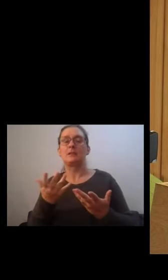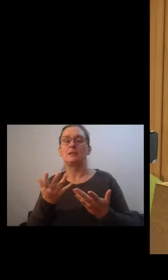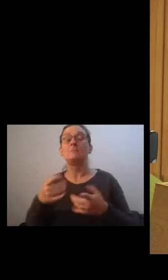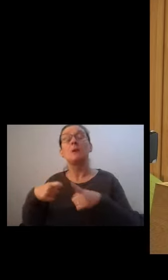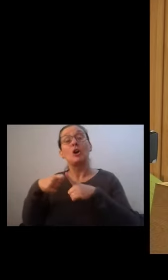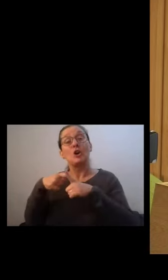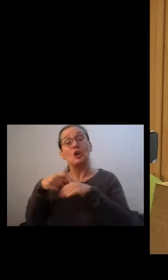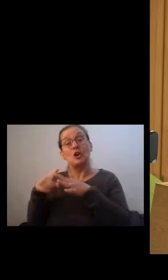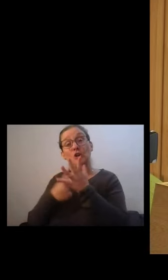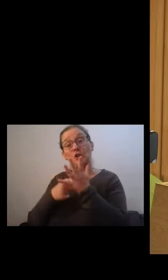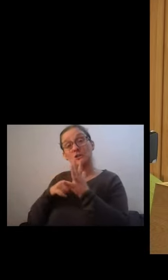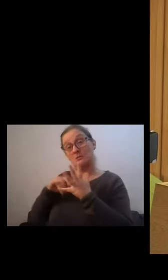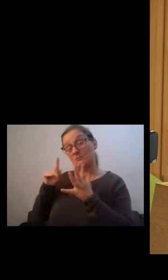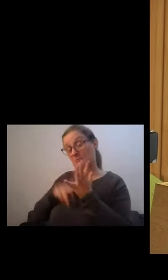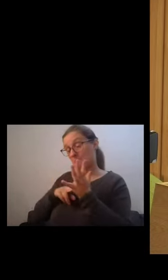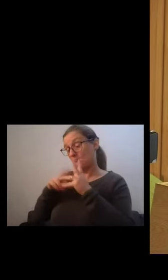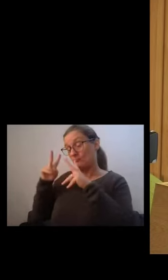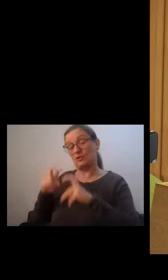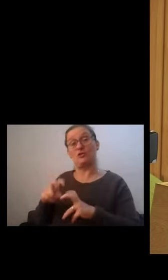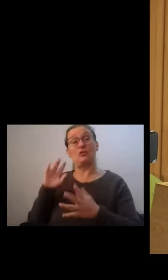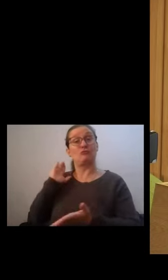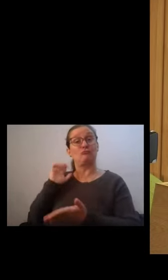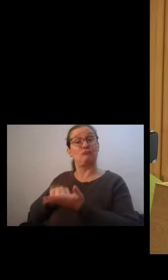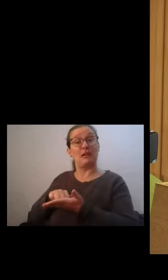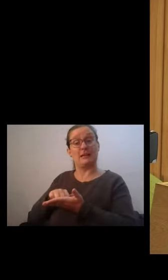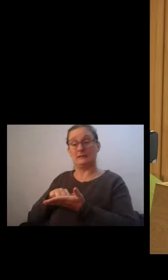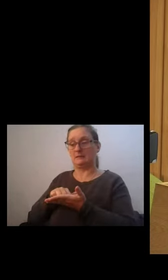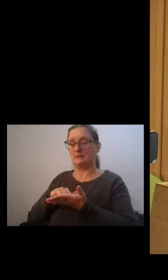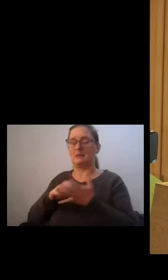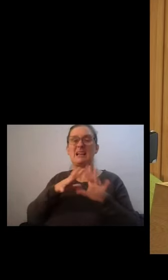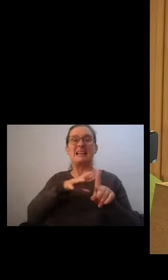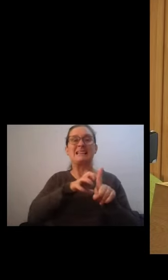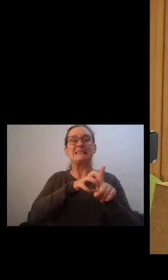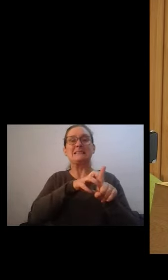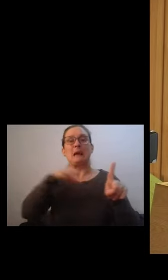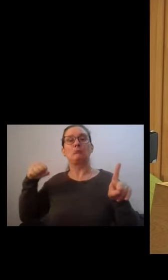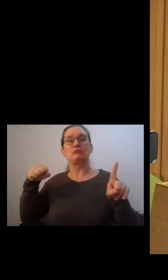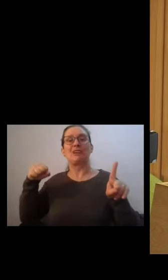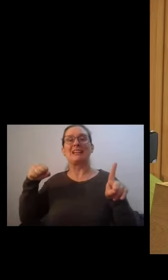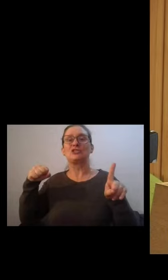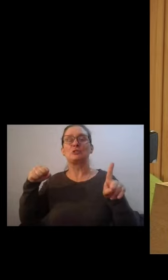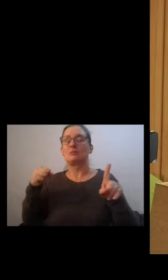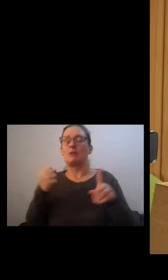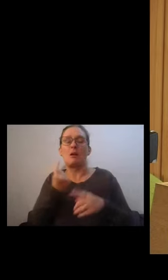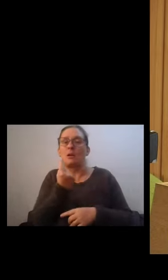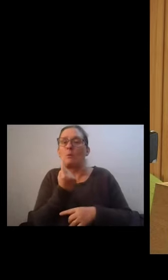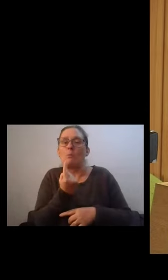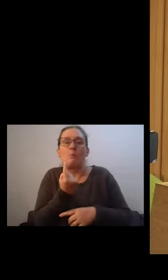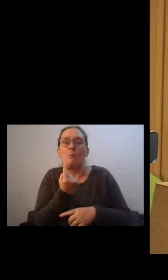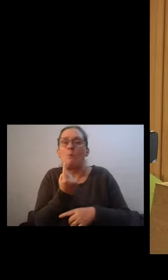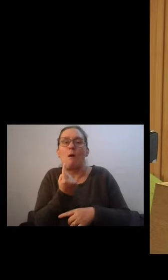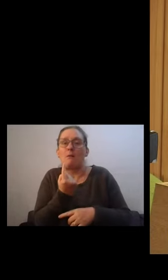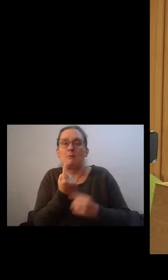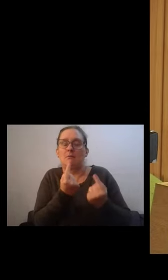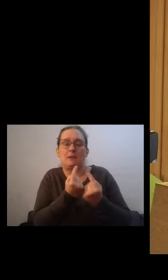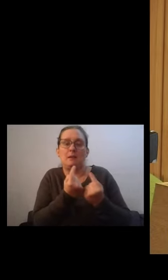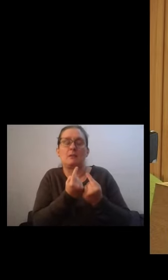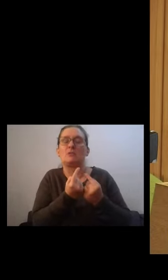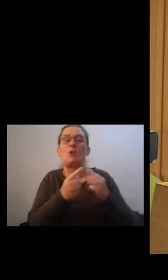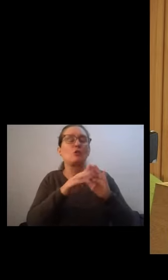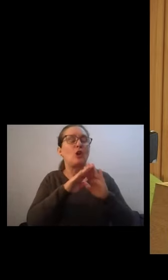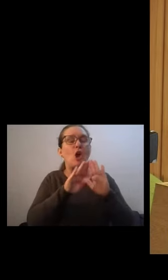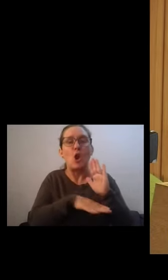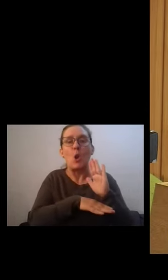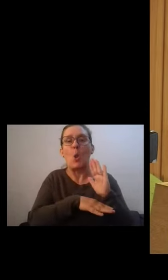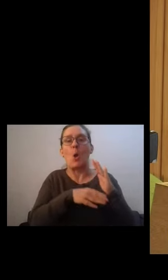is clearly right that deprivation is not singular. It is not just low pay or long